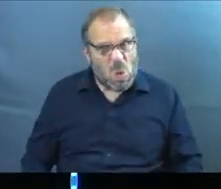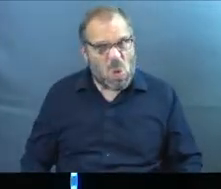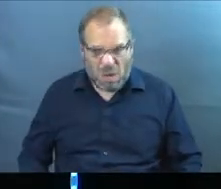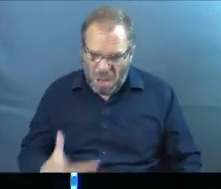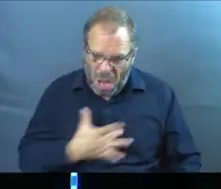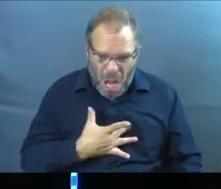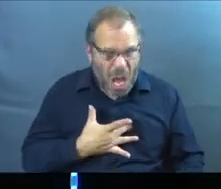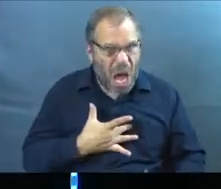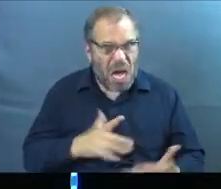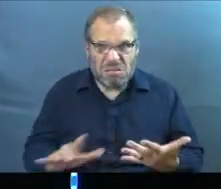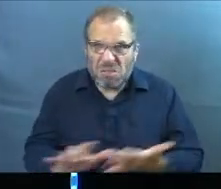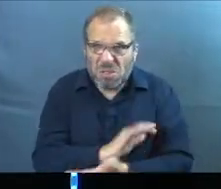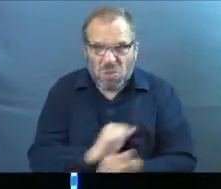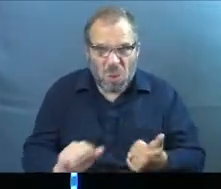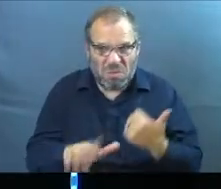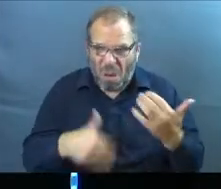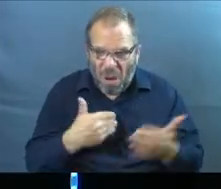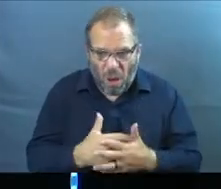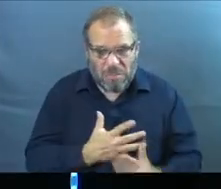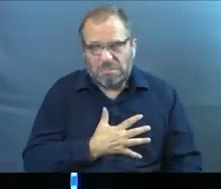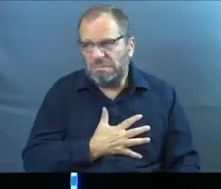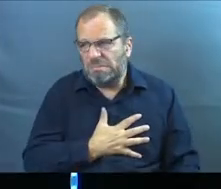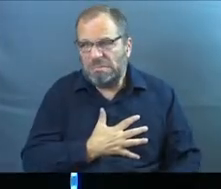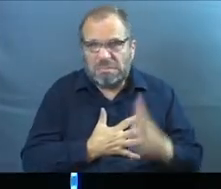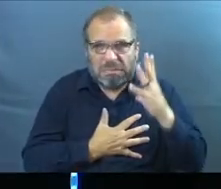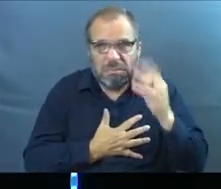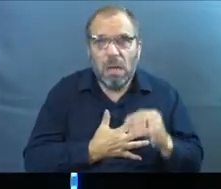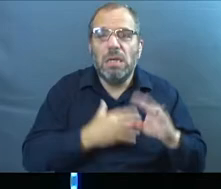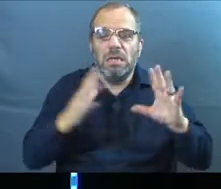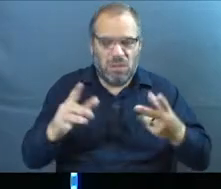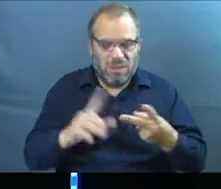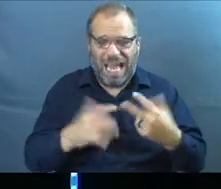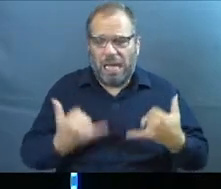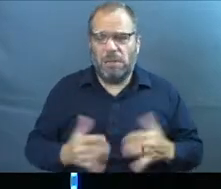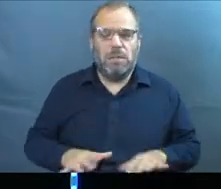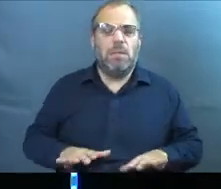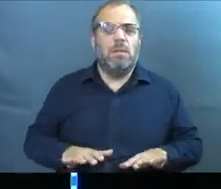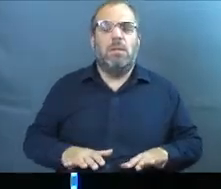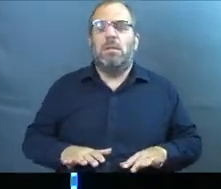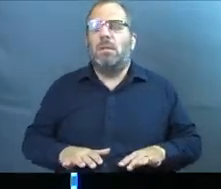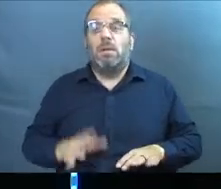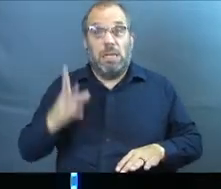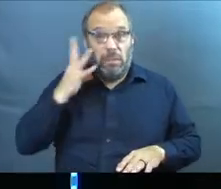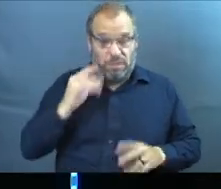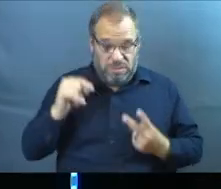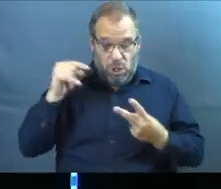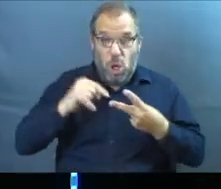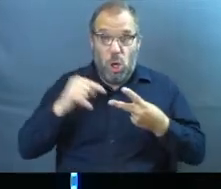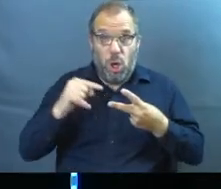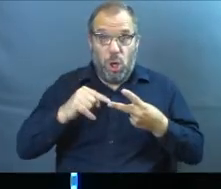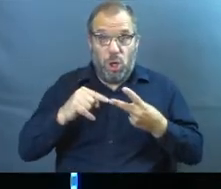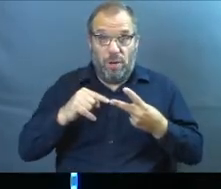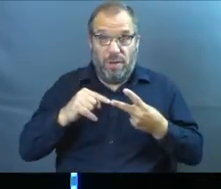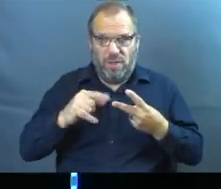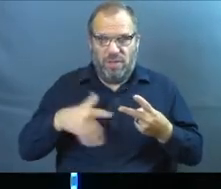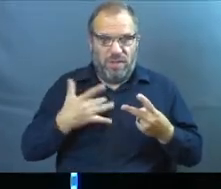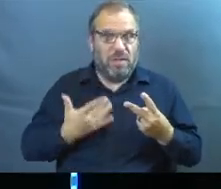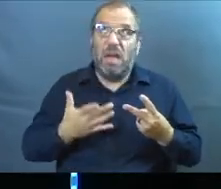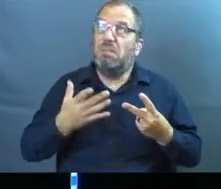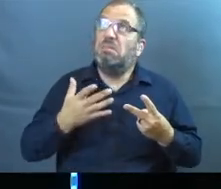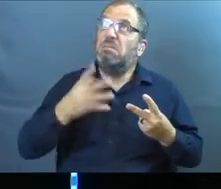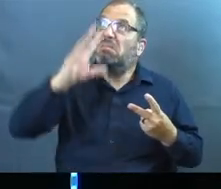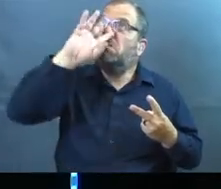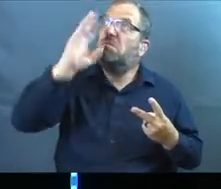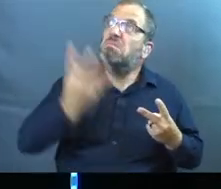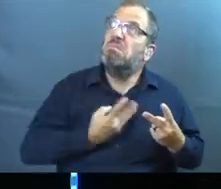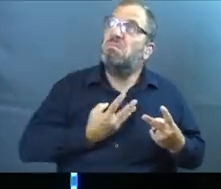her heart is just torn apart because of all that she's experienced. So she kind of gets to this place because of what she's been through to where she feels like God has